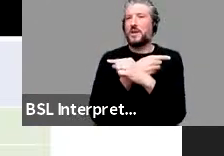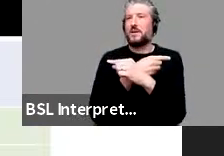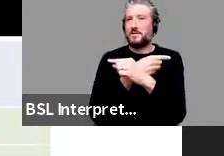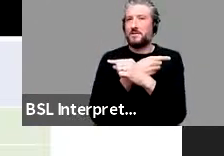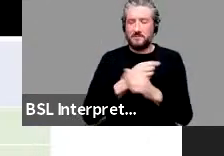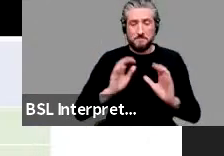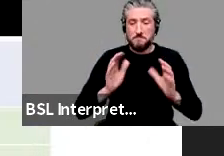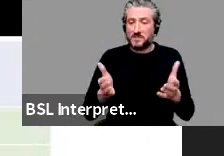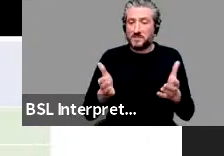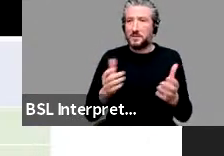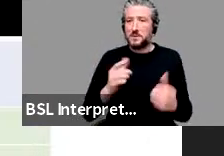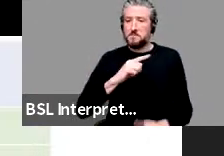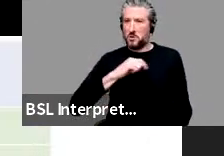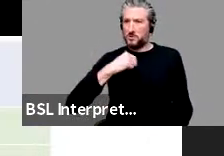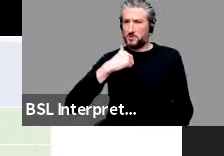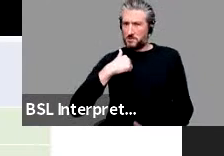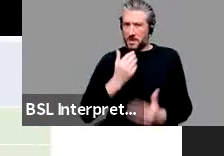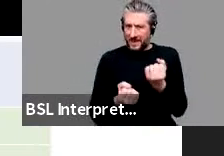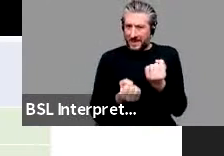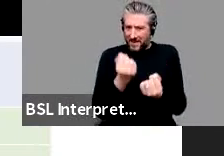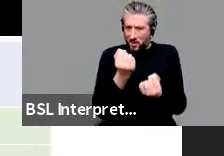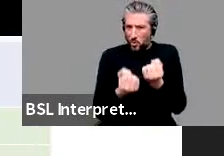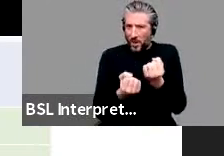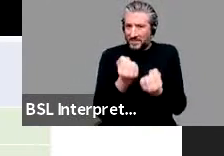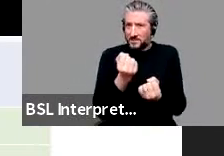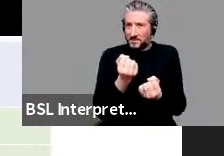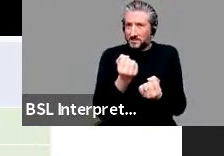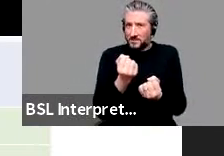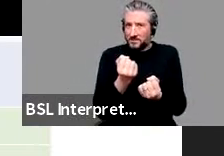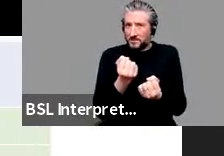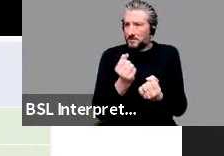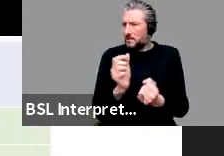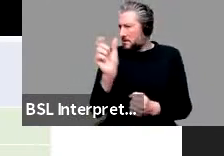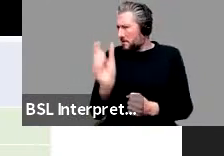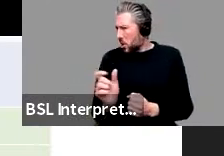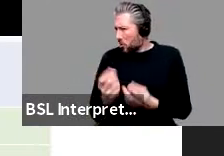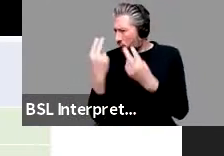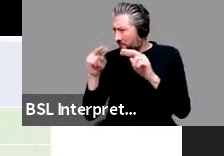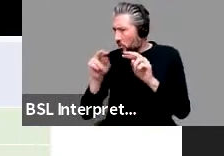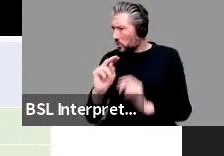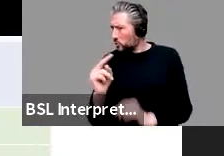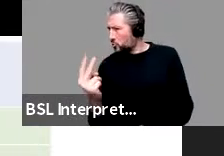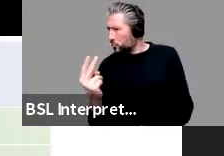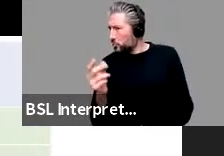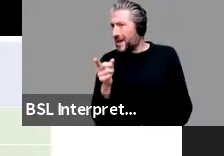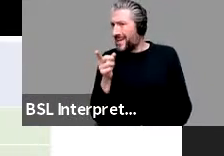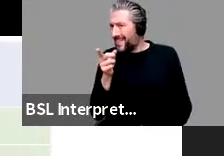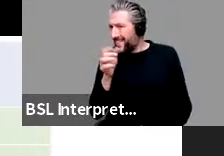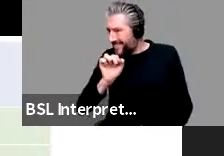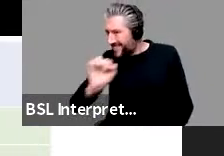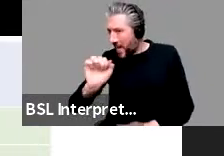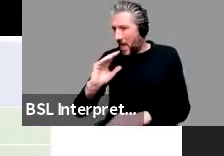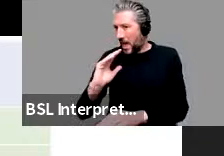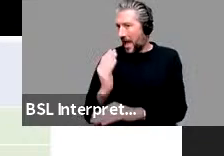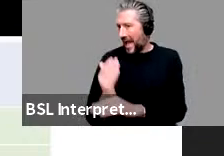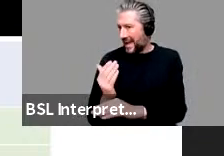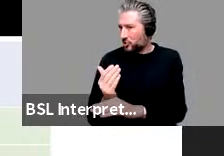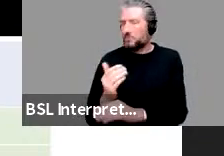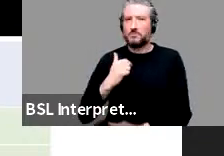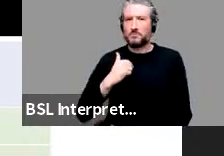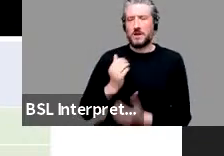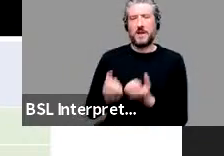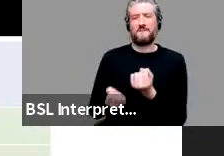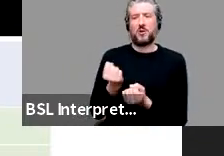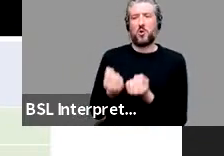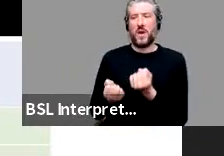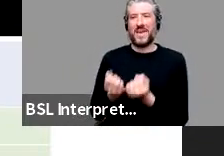reviewer two on the basis of what they did, on the basis of that action. And to say that